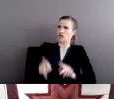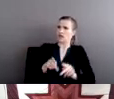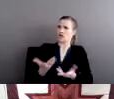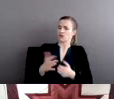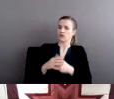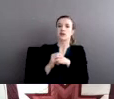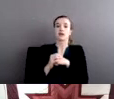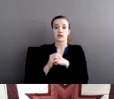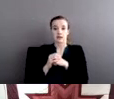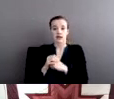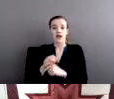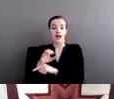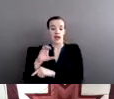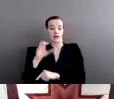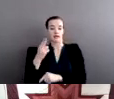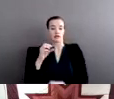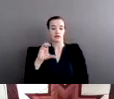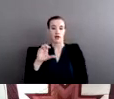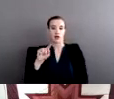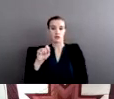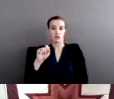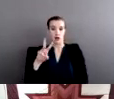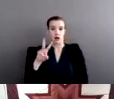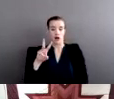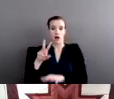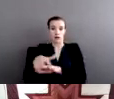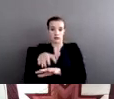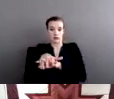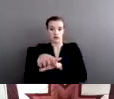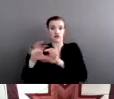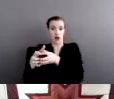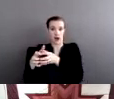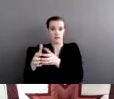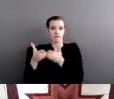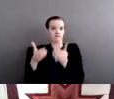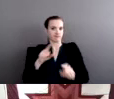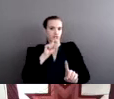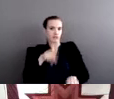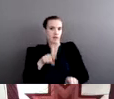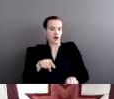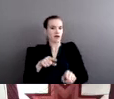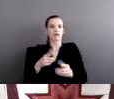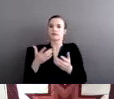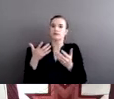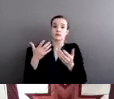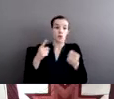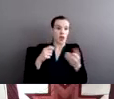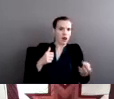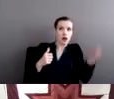the Choctaw tribe continued to respond to that. Went all the way to the U.S. Supreme Court.